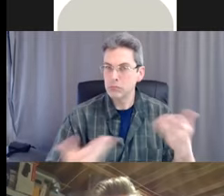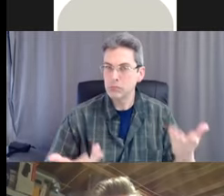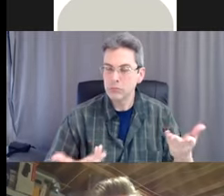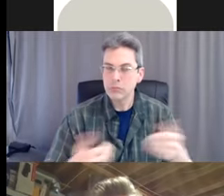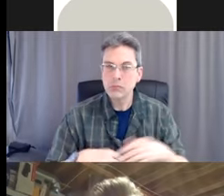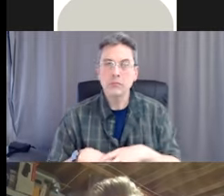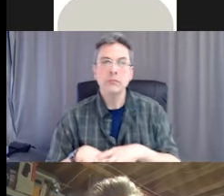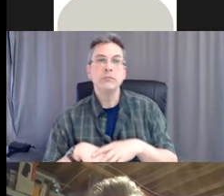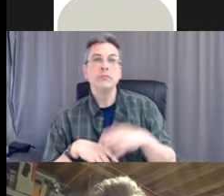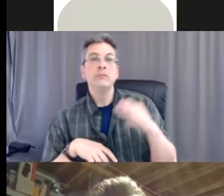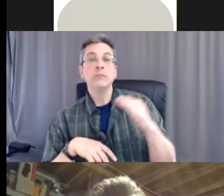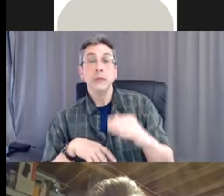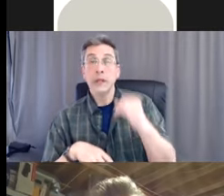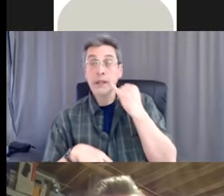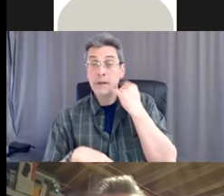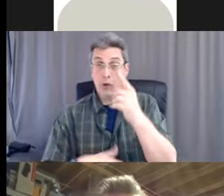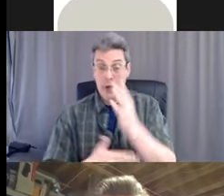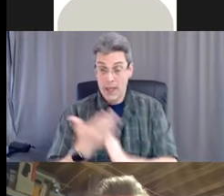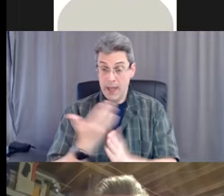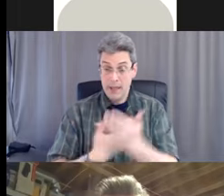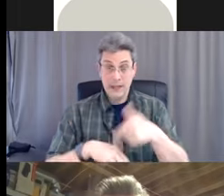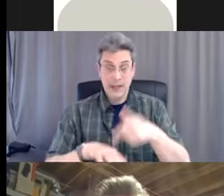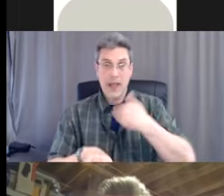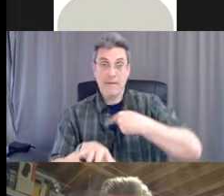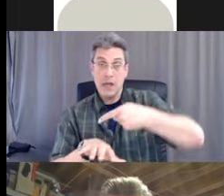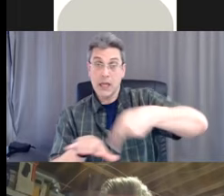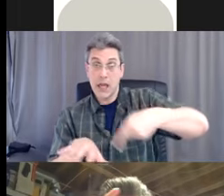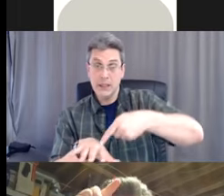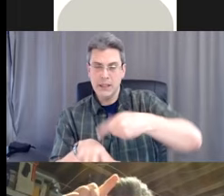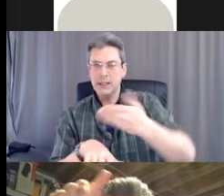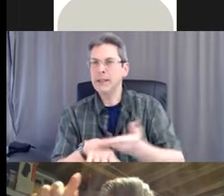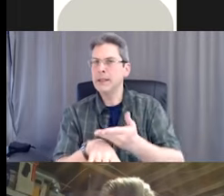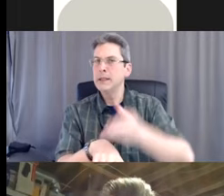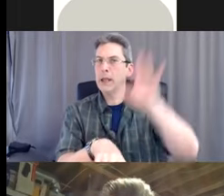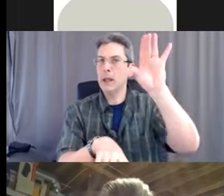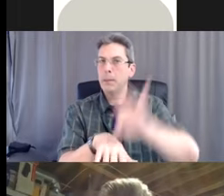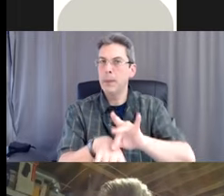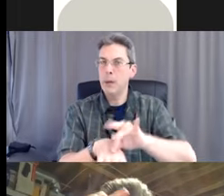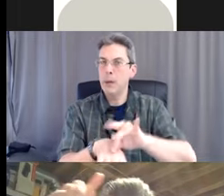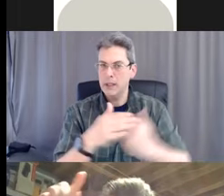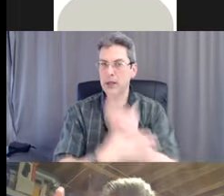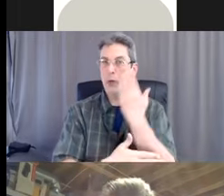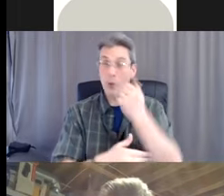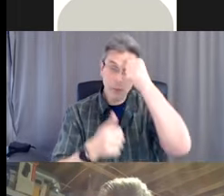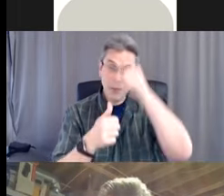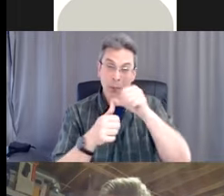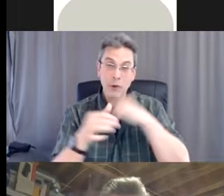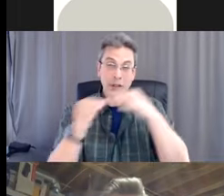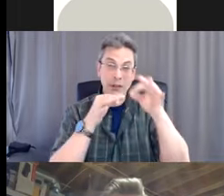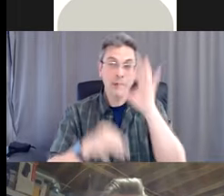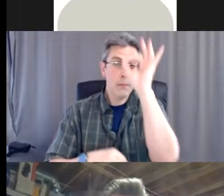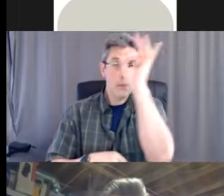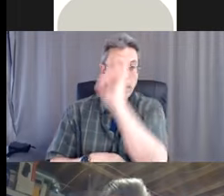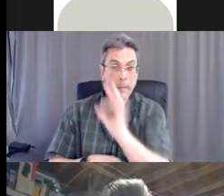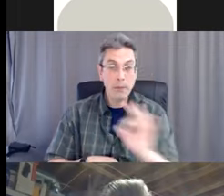When you've got cuts in your hands, that's a right portal of entry. So remember this, the chain of infection, the six little dots we talked about.